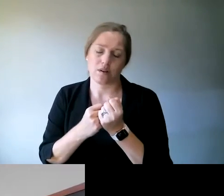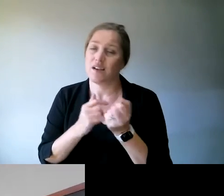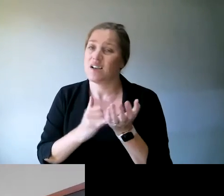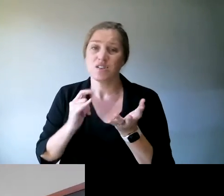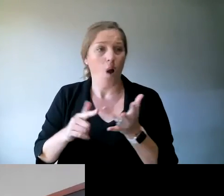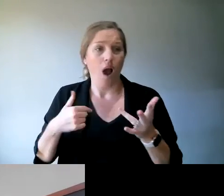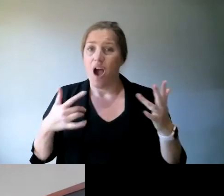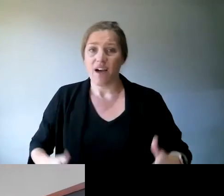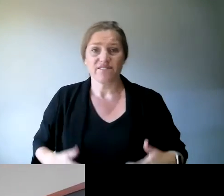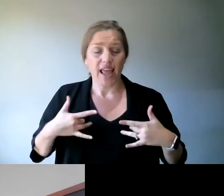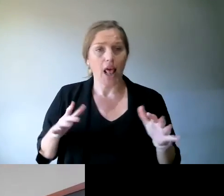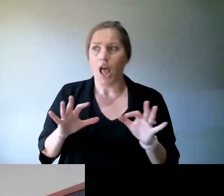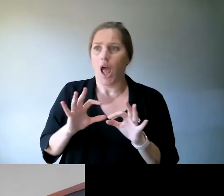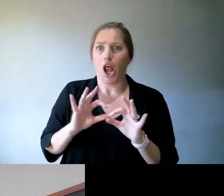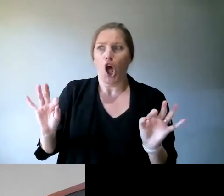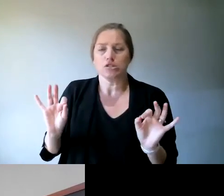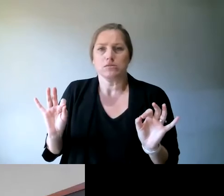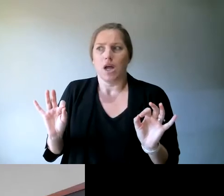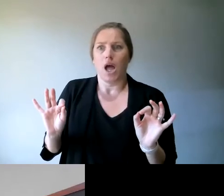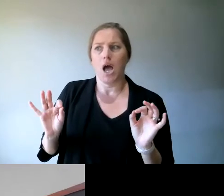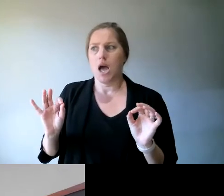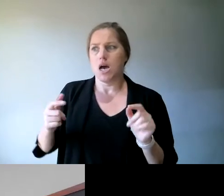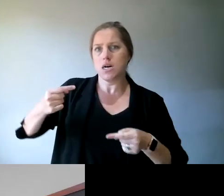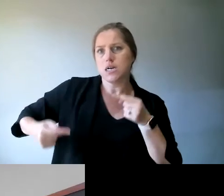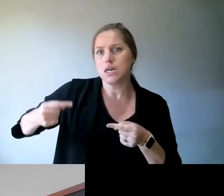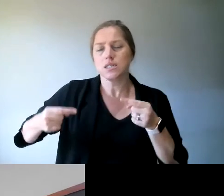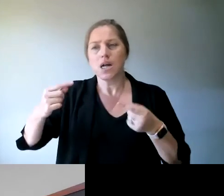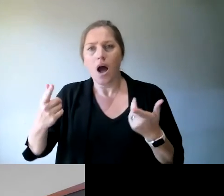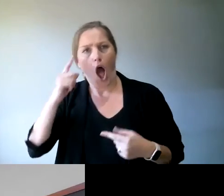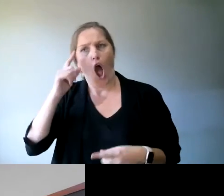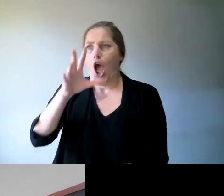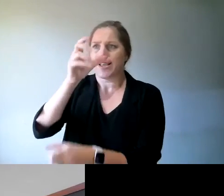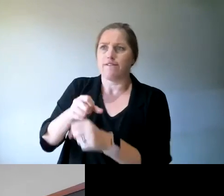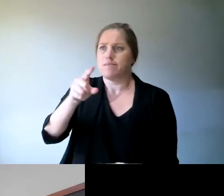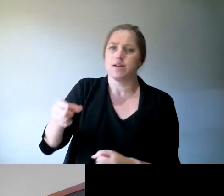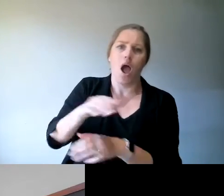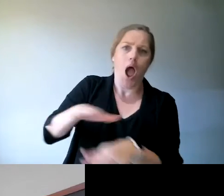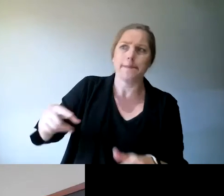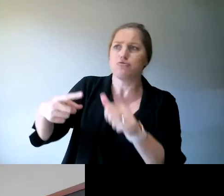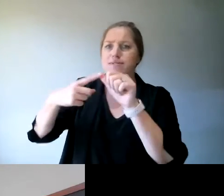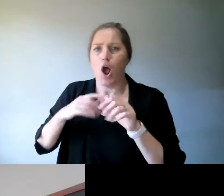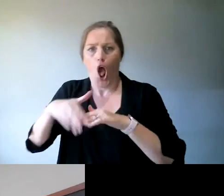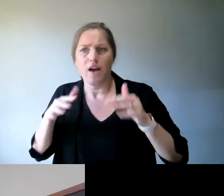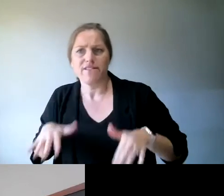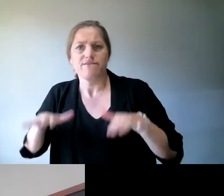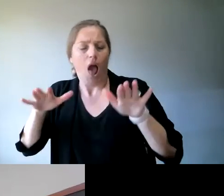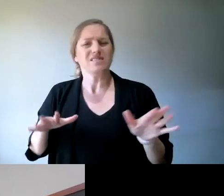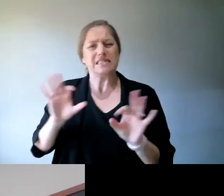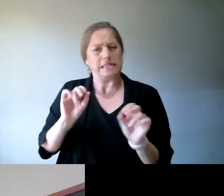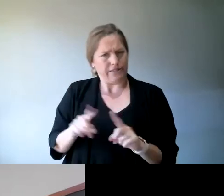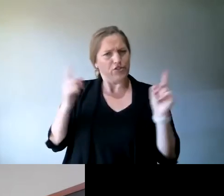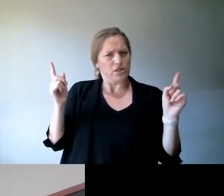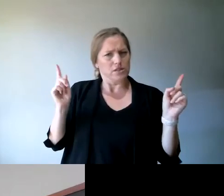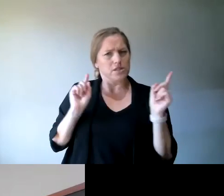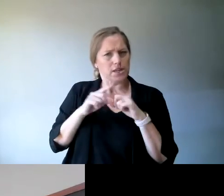in the sense of, you know, saying, well, the government didn't respond to the floods properly or something. This is actually